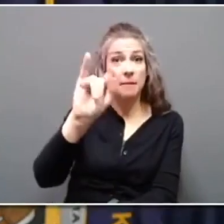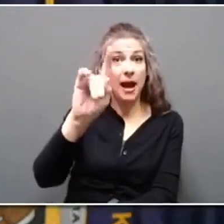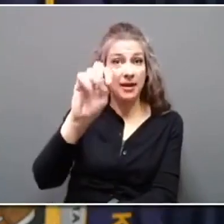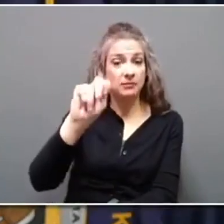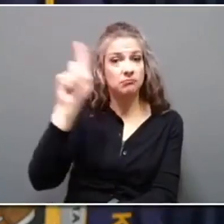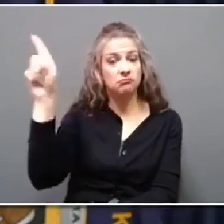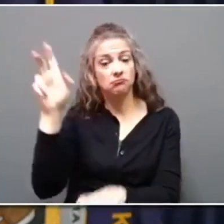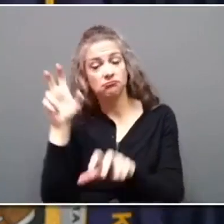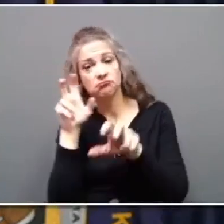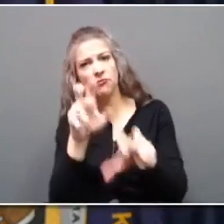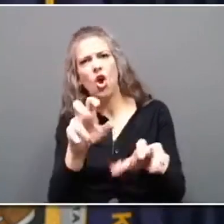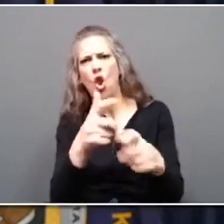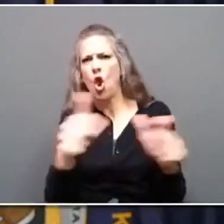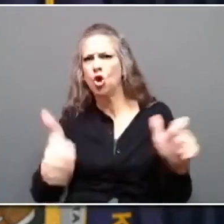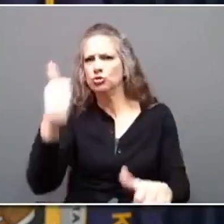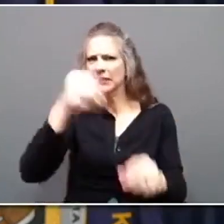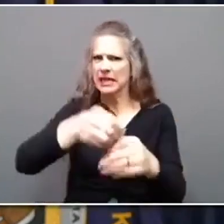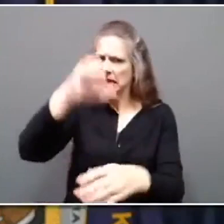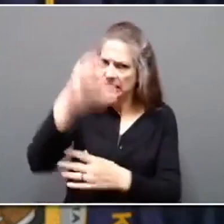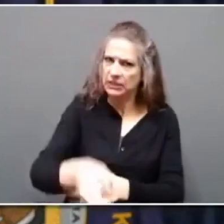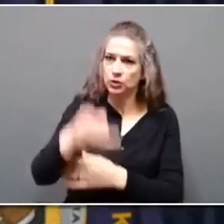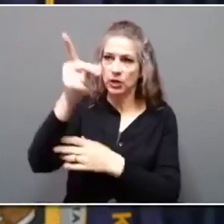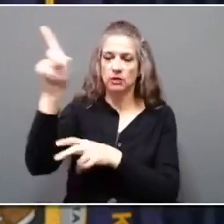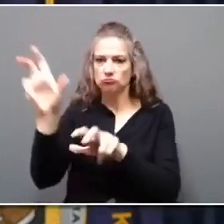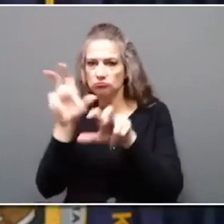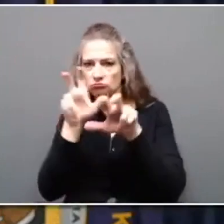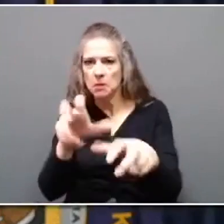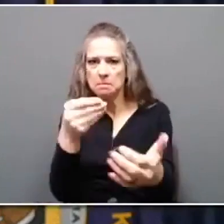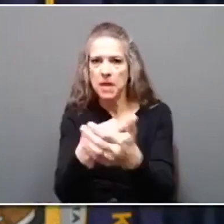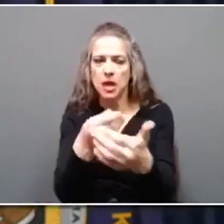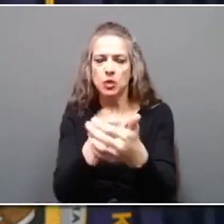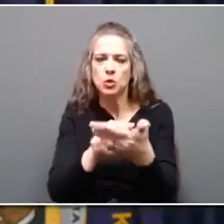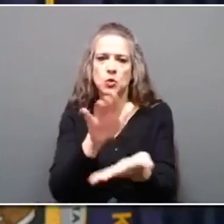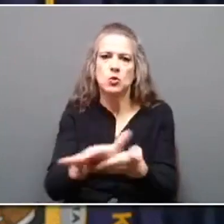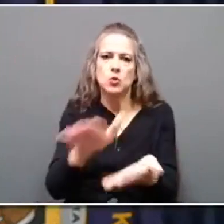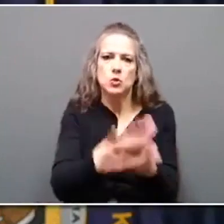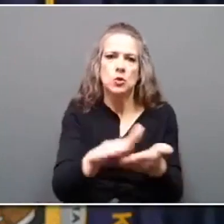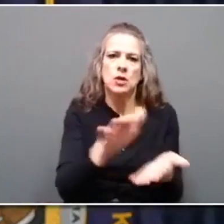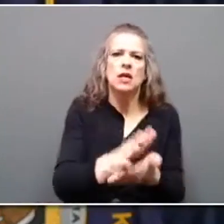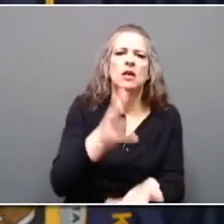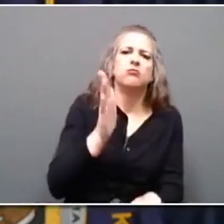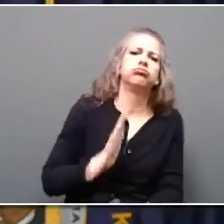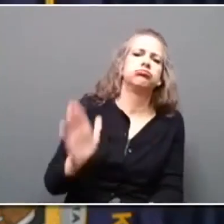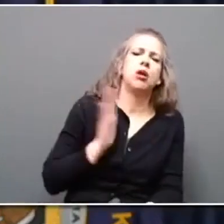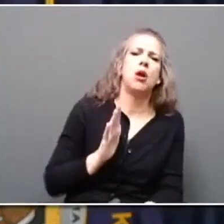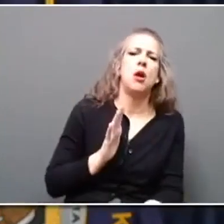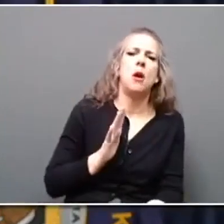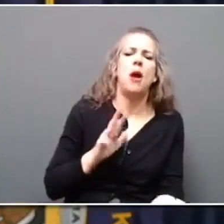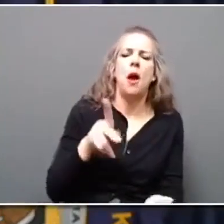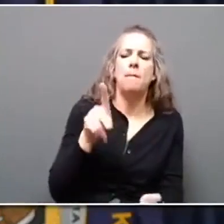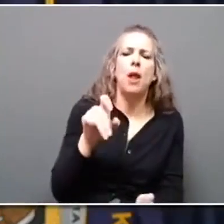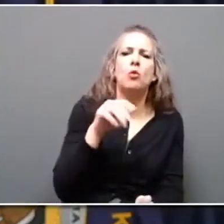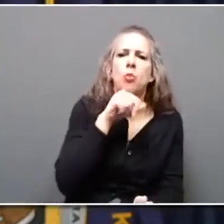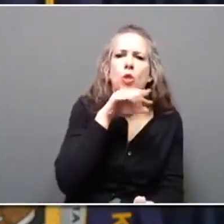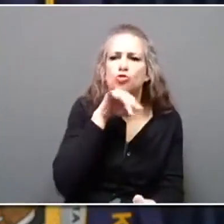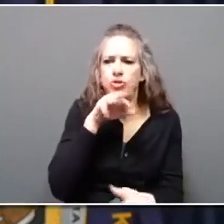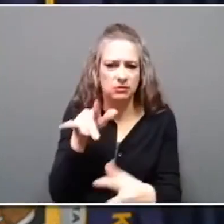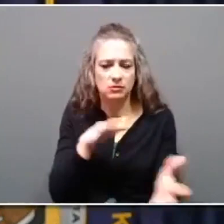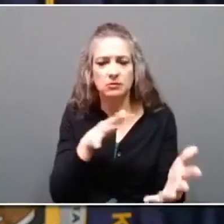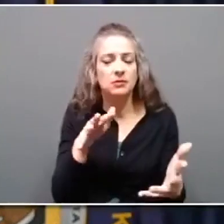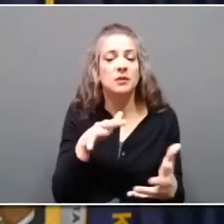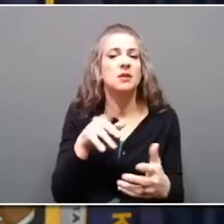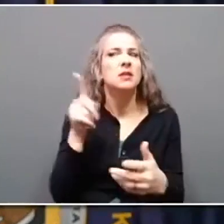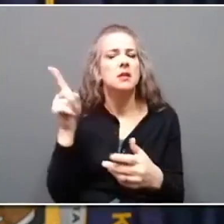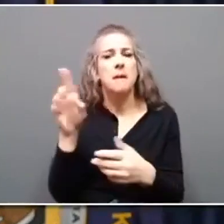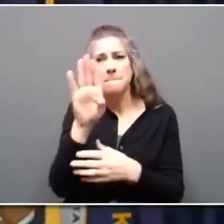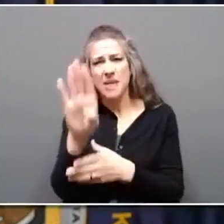in history to tackle legacy pollution. And that includes a total of $11.3 billion to